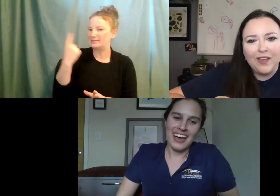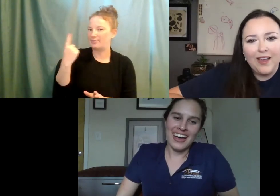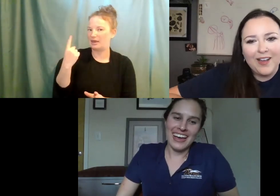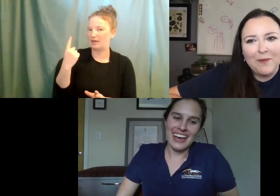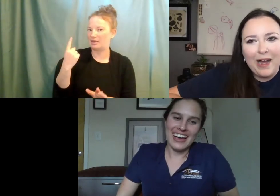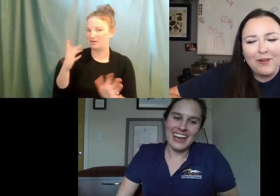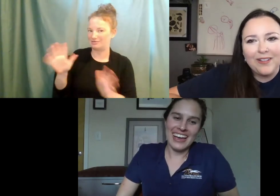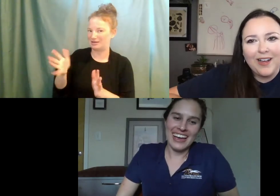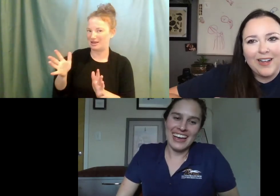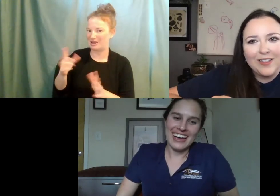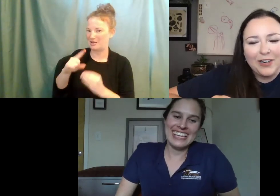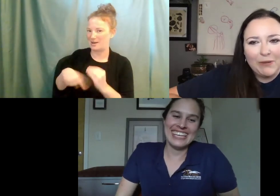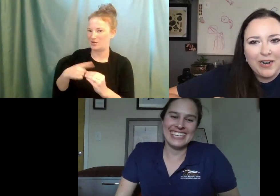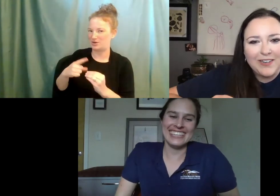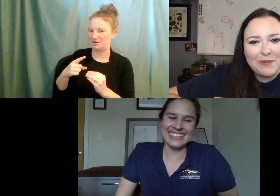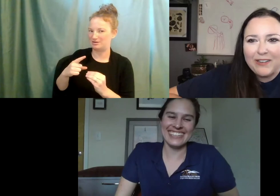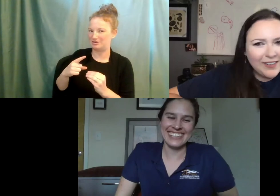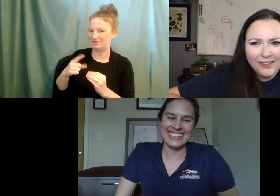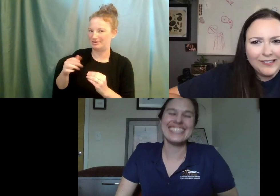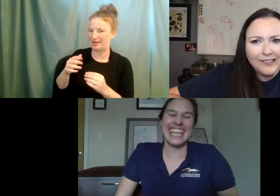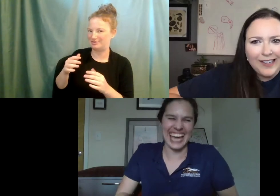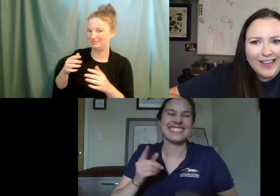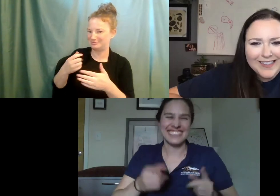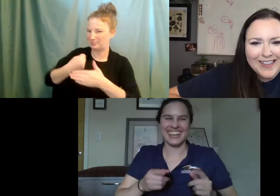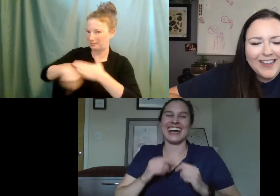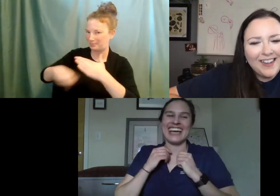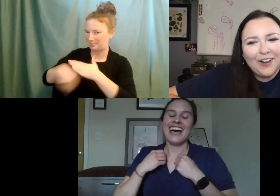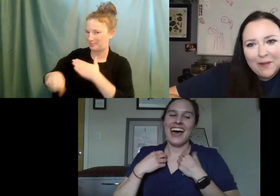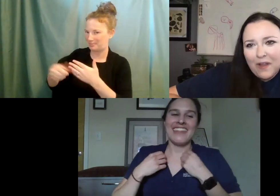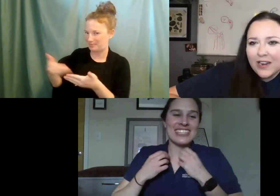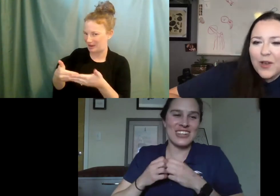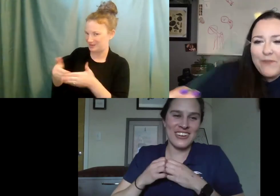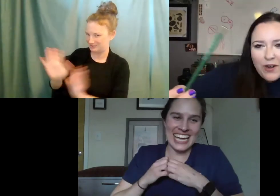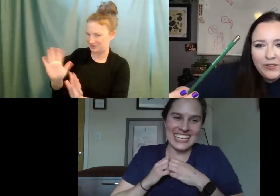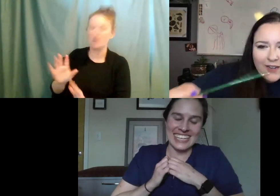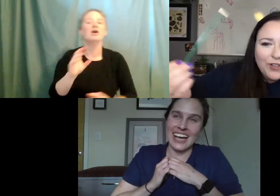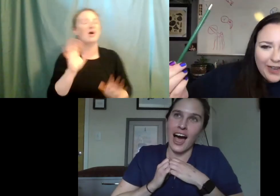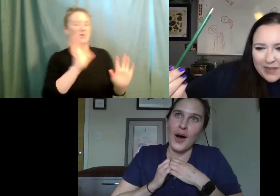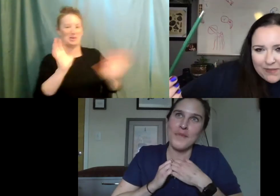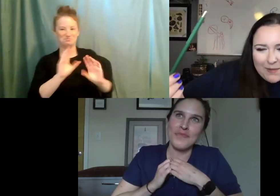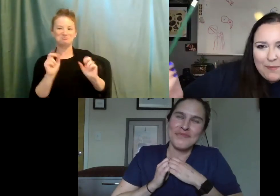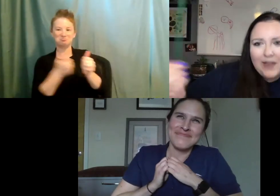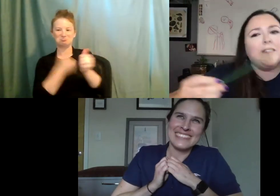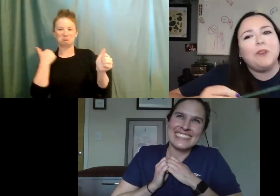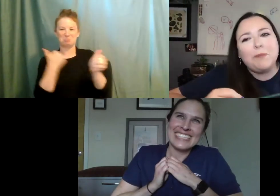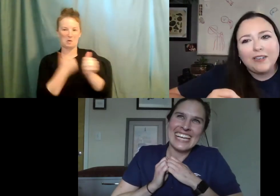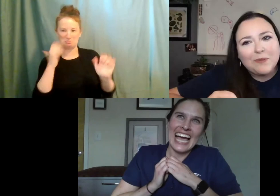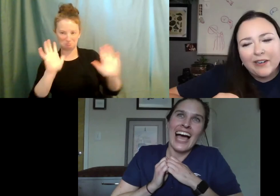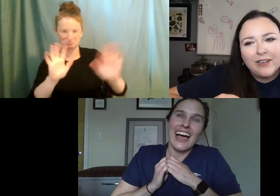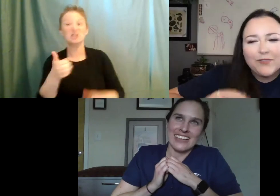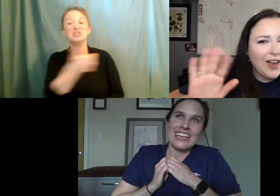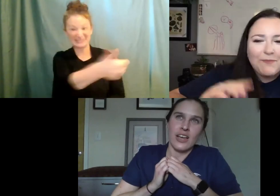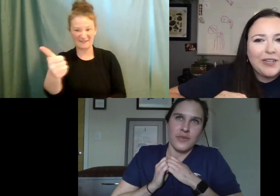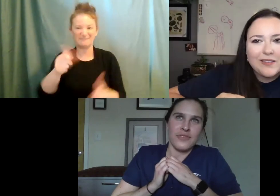um, about, uh, their reproductive material, I guess. Okay. All So if you're to have to look up something about possum reproductive